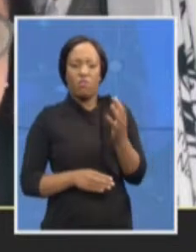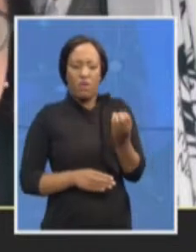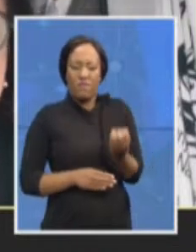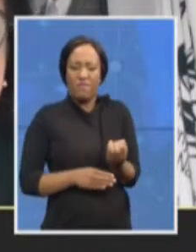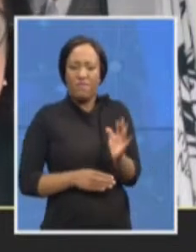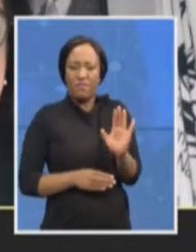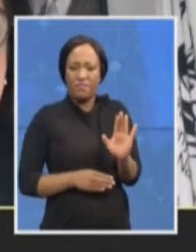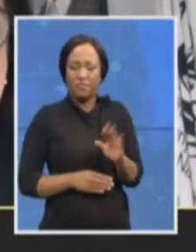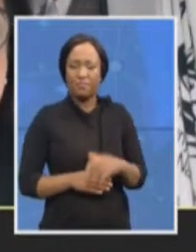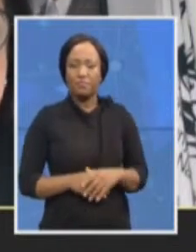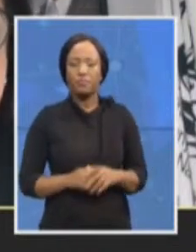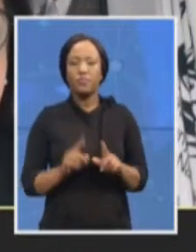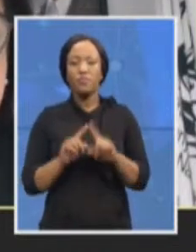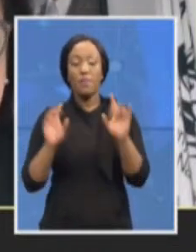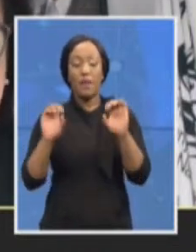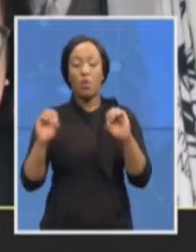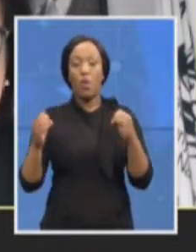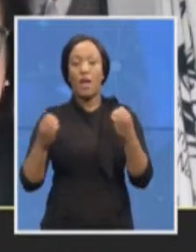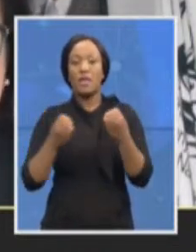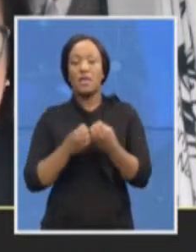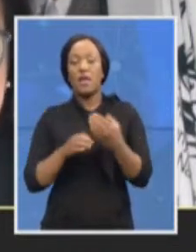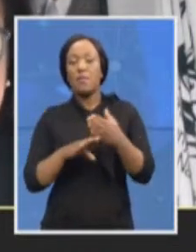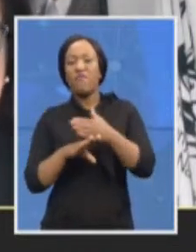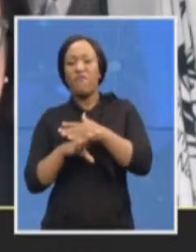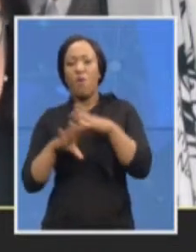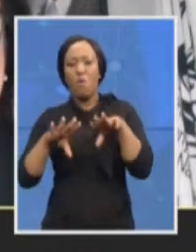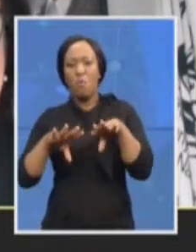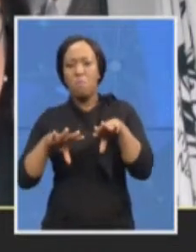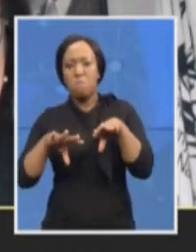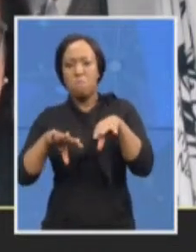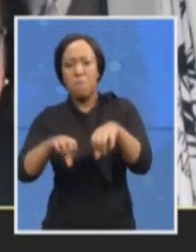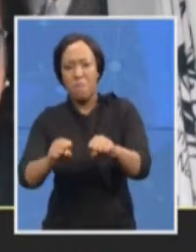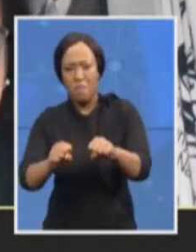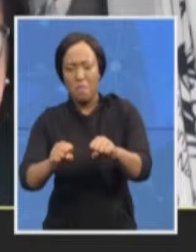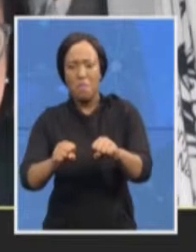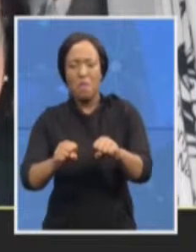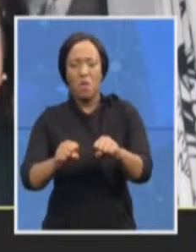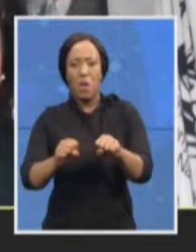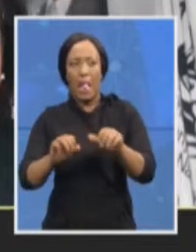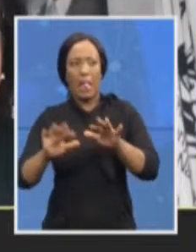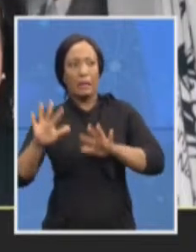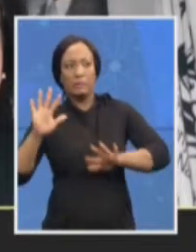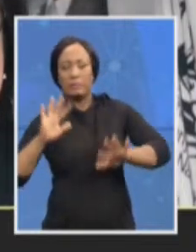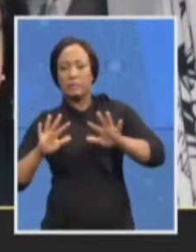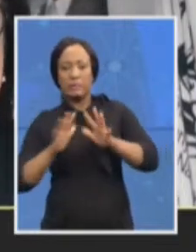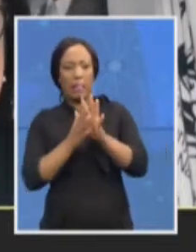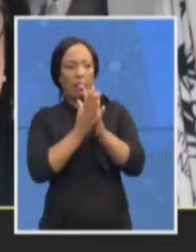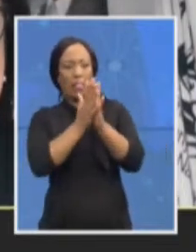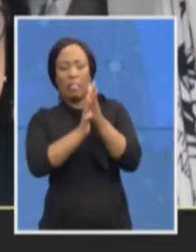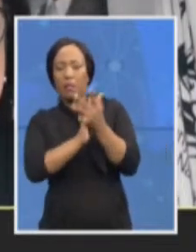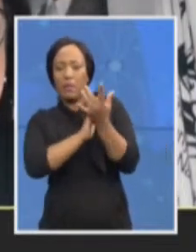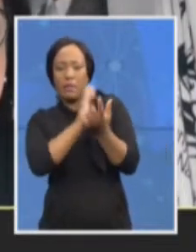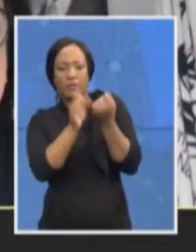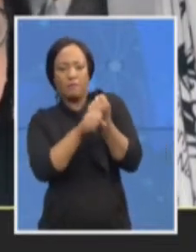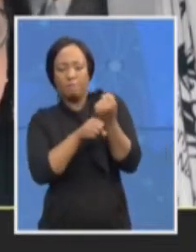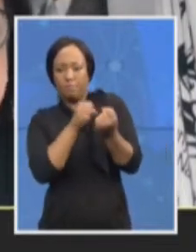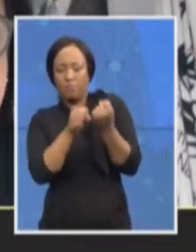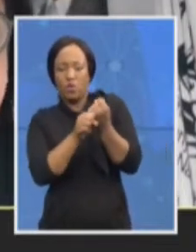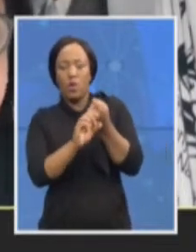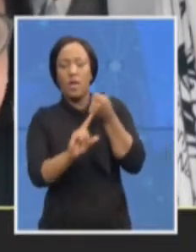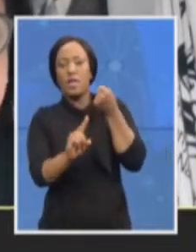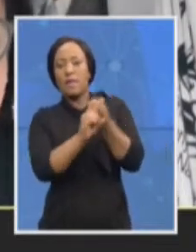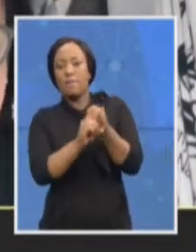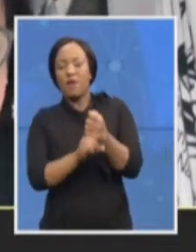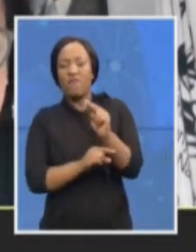battered one. And having been traumatized for many years, the impact on the NPA and the criminal justice system was quite